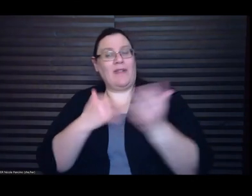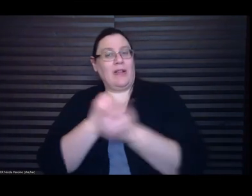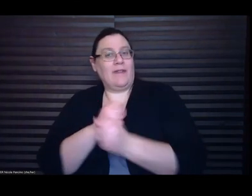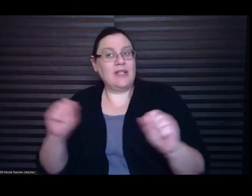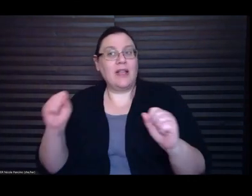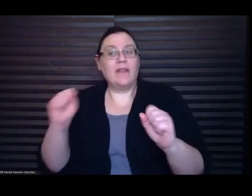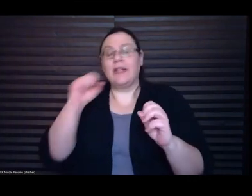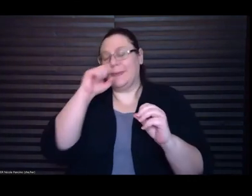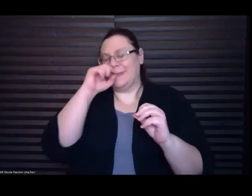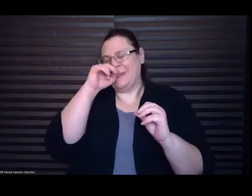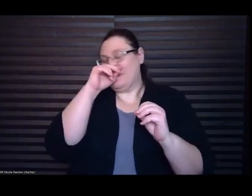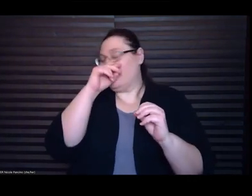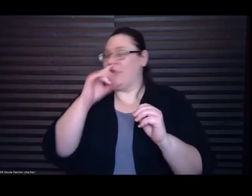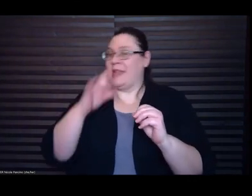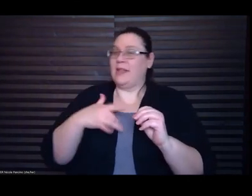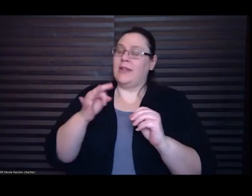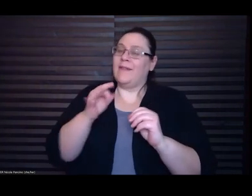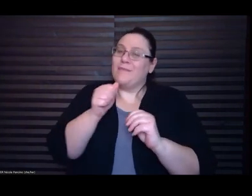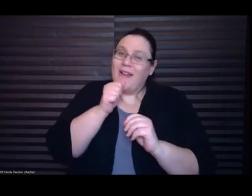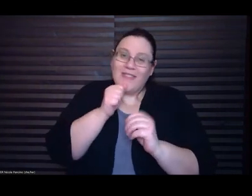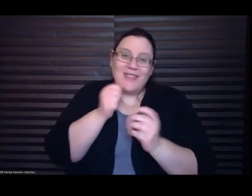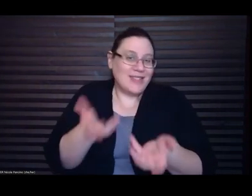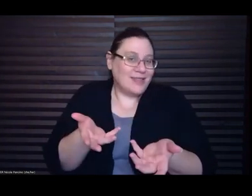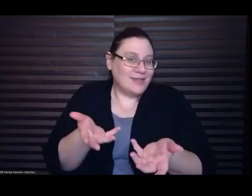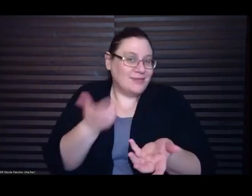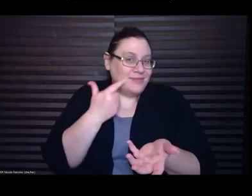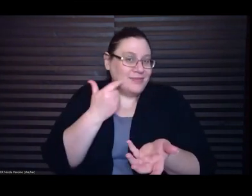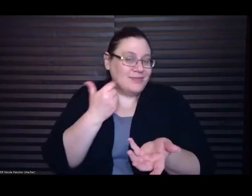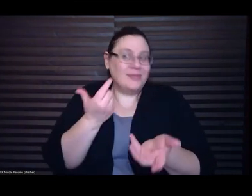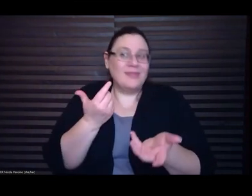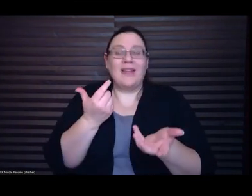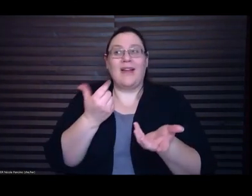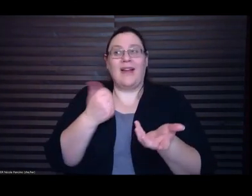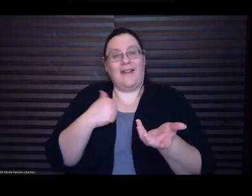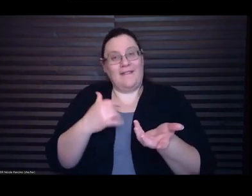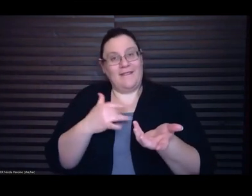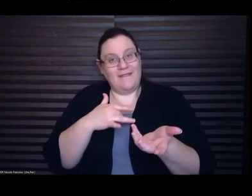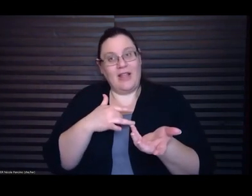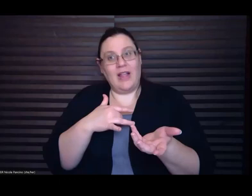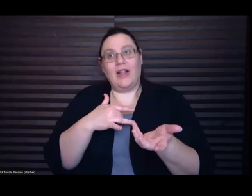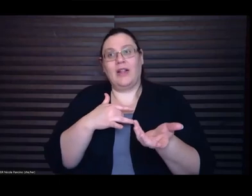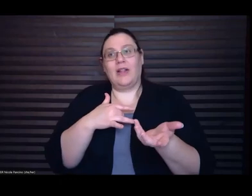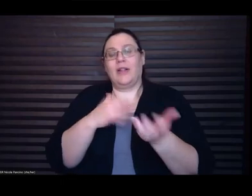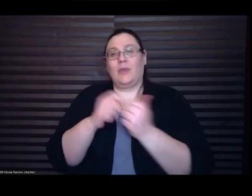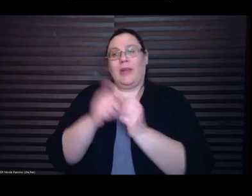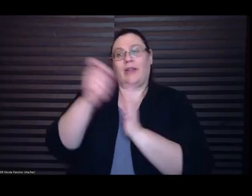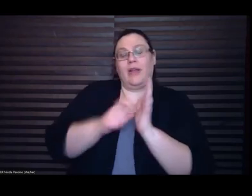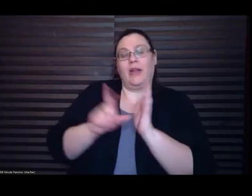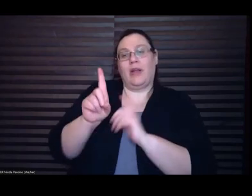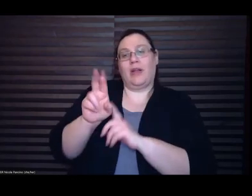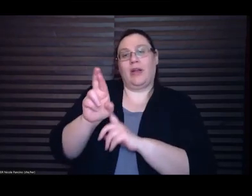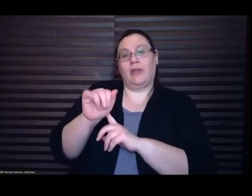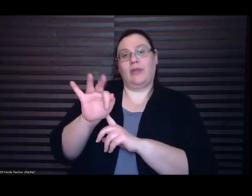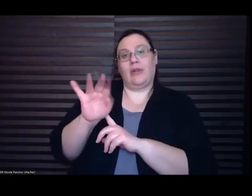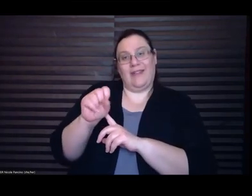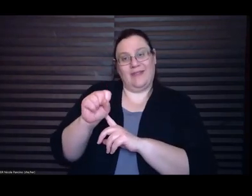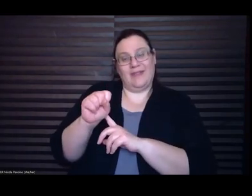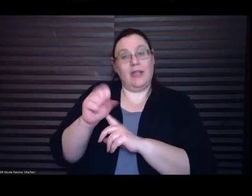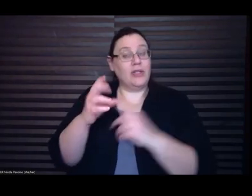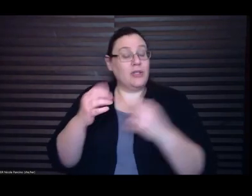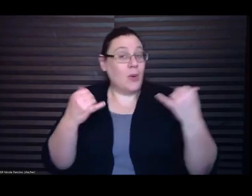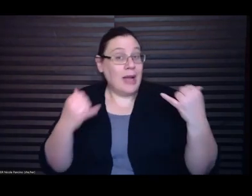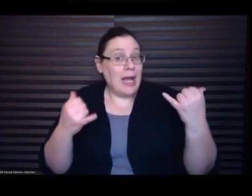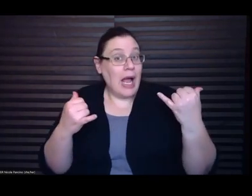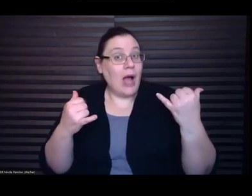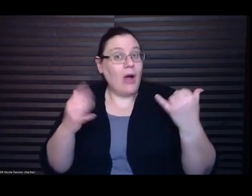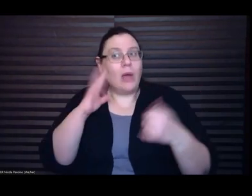that I felt in those drafts and and so now I would say that that aspect has changed a bit so that has